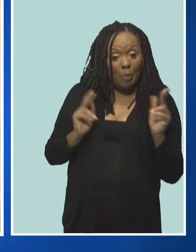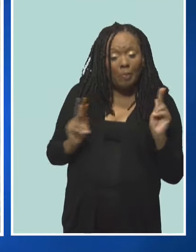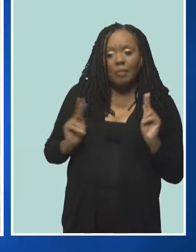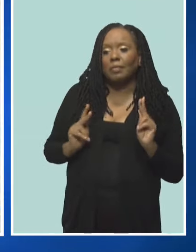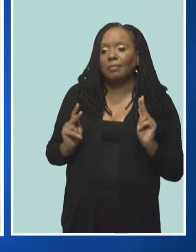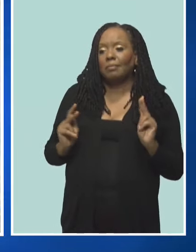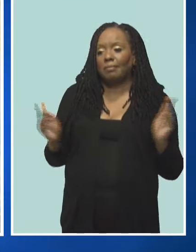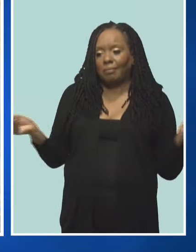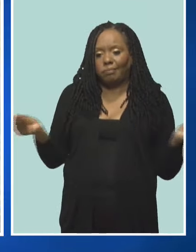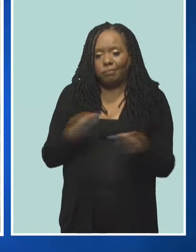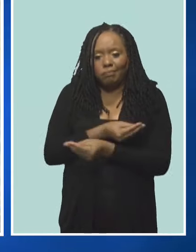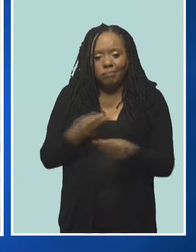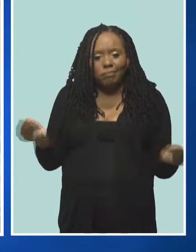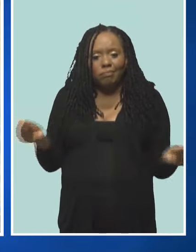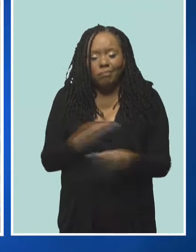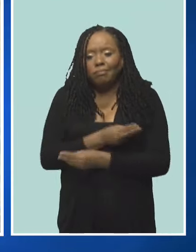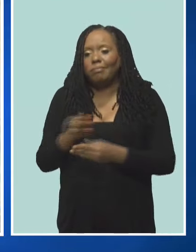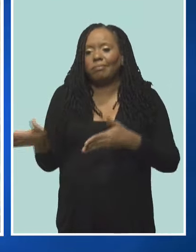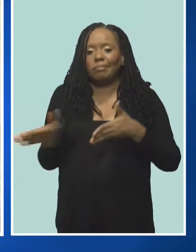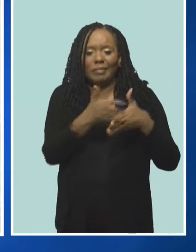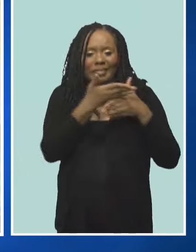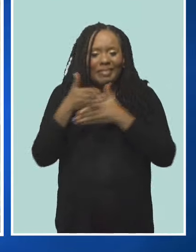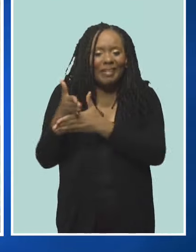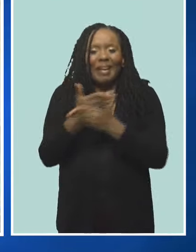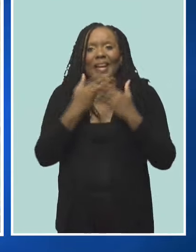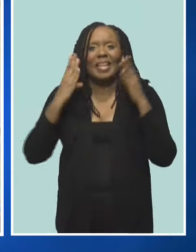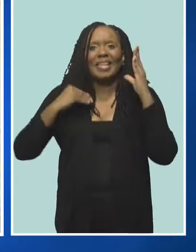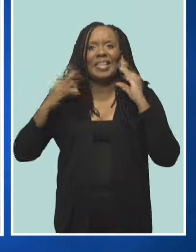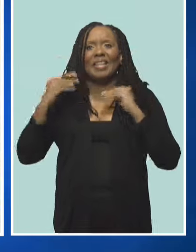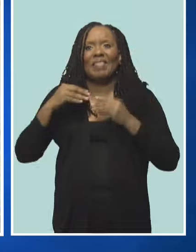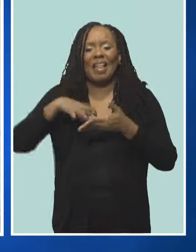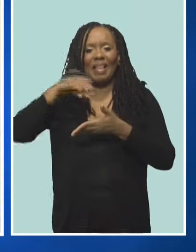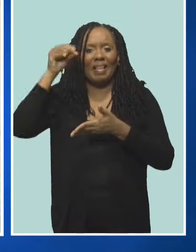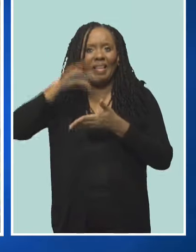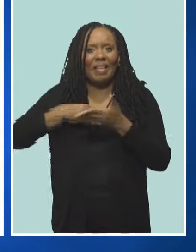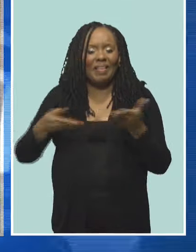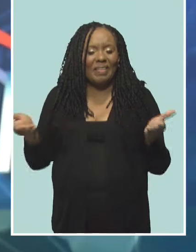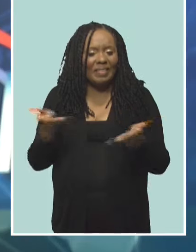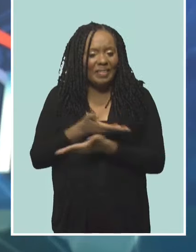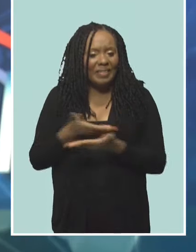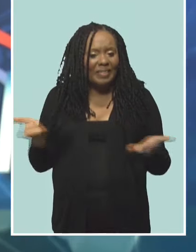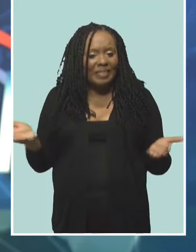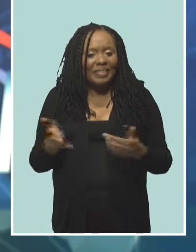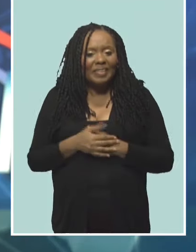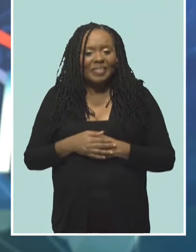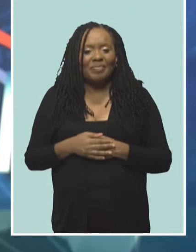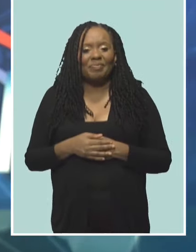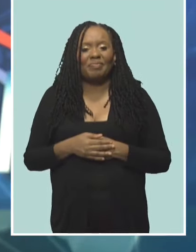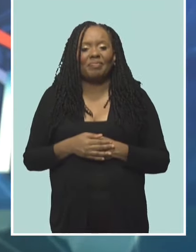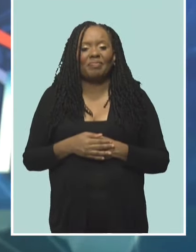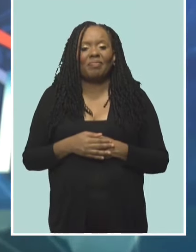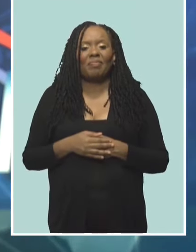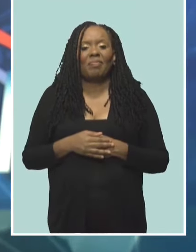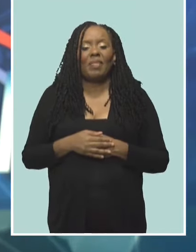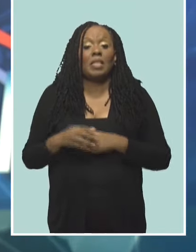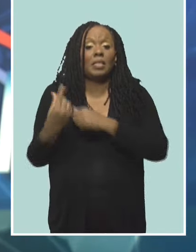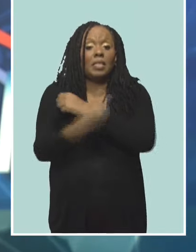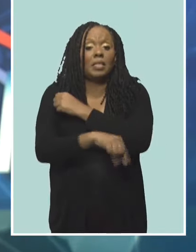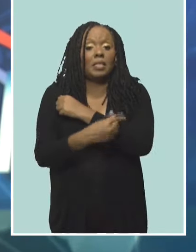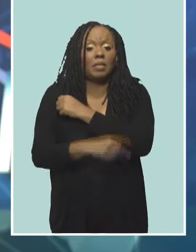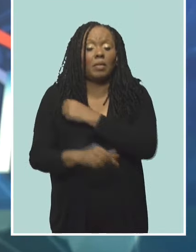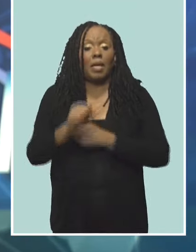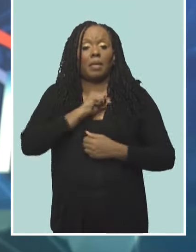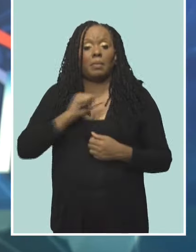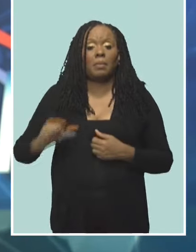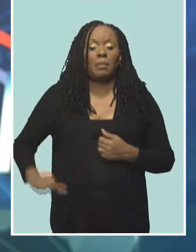network, share your experiences and learn from each other. The St. George Parish Ambassadors